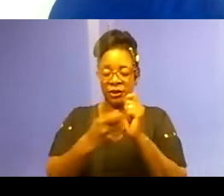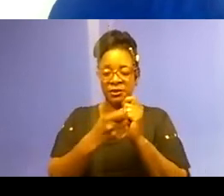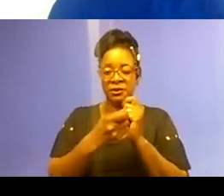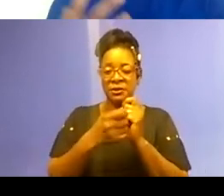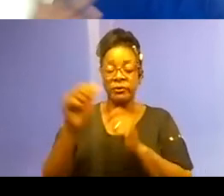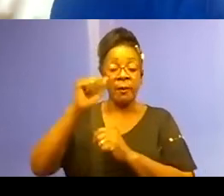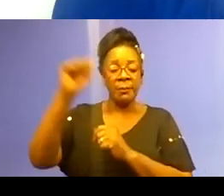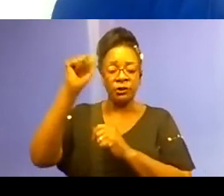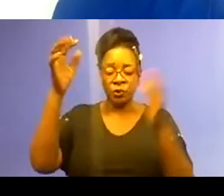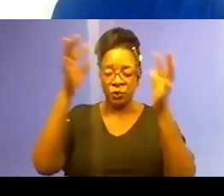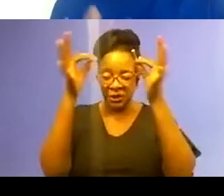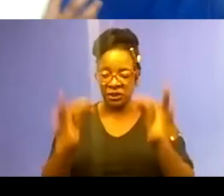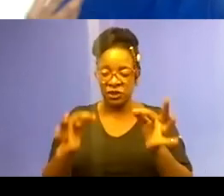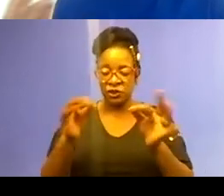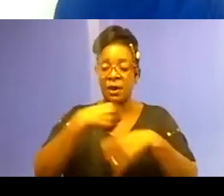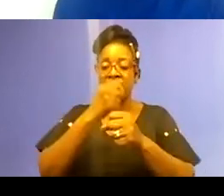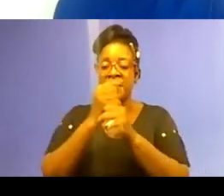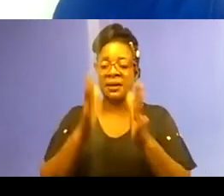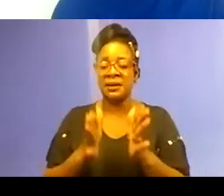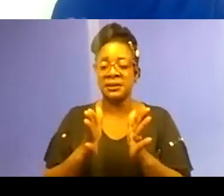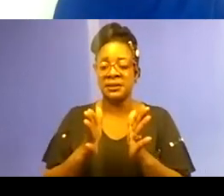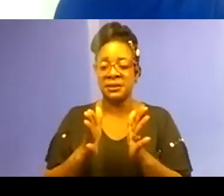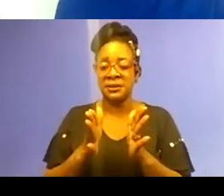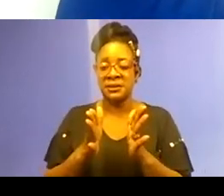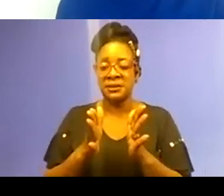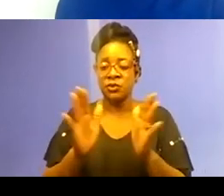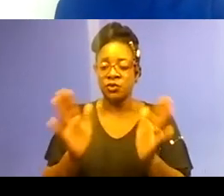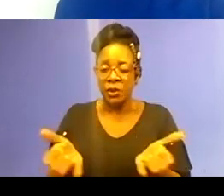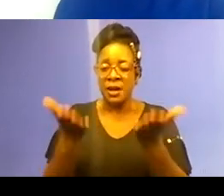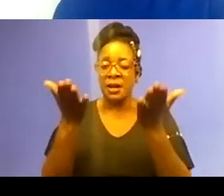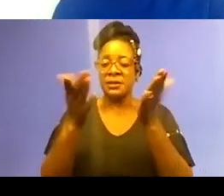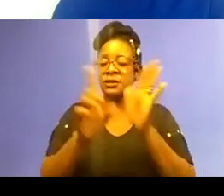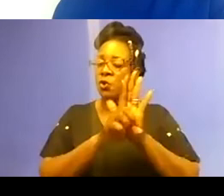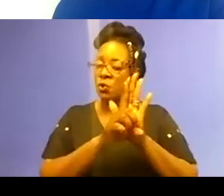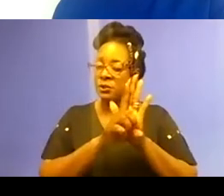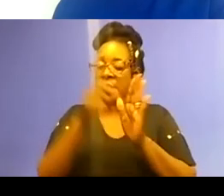enhance laws and policies that serve them.